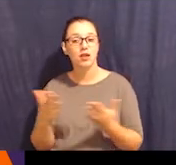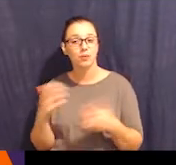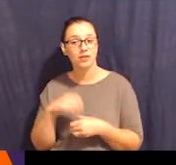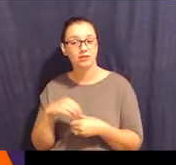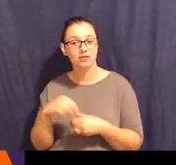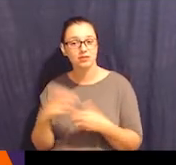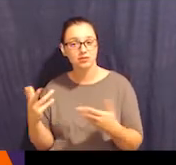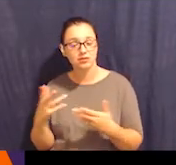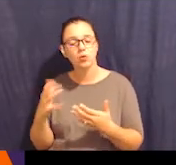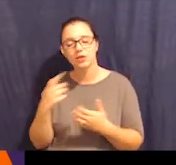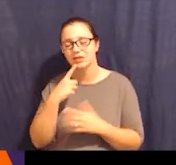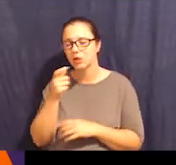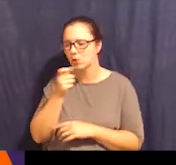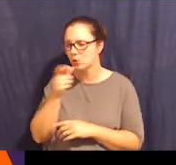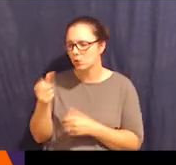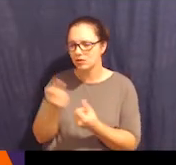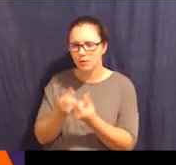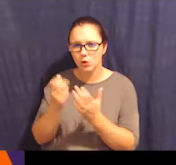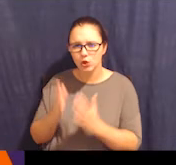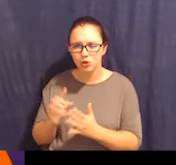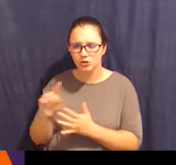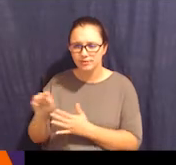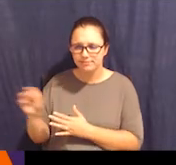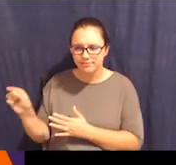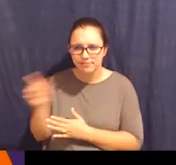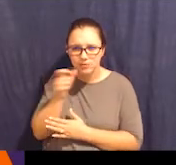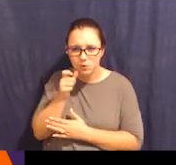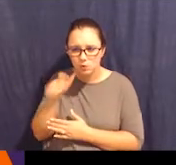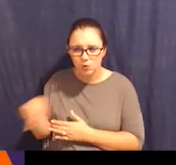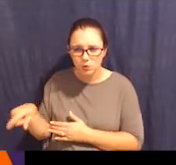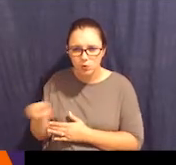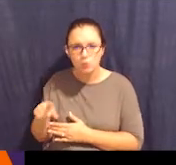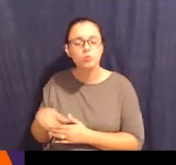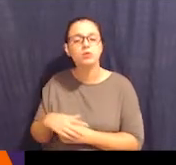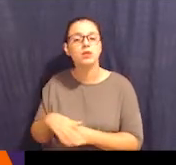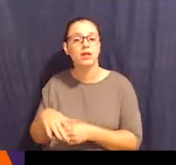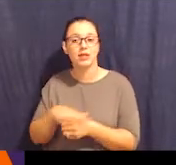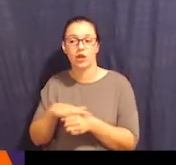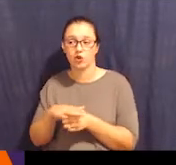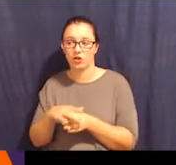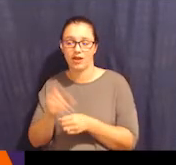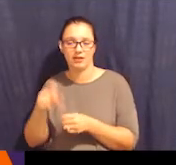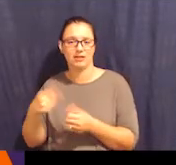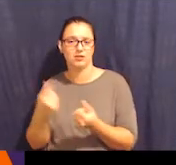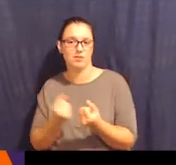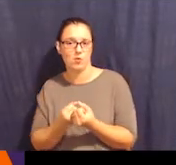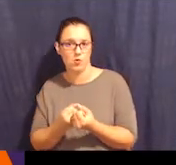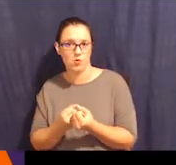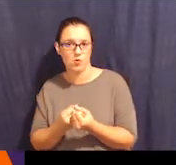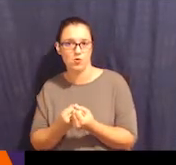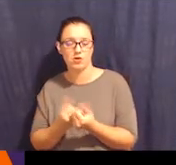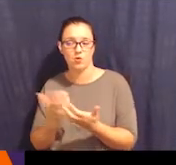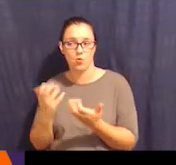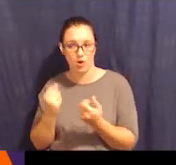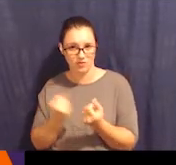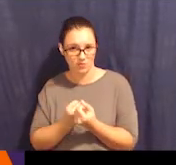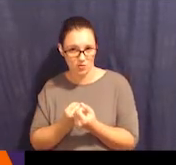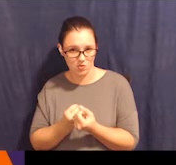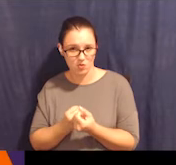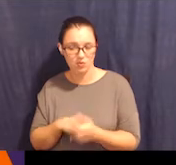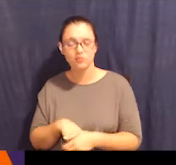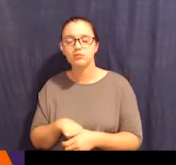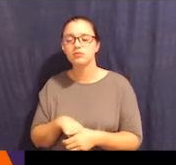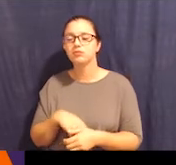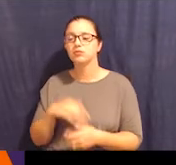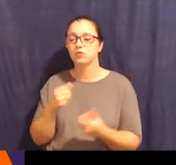say the areas where the support is needed and wanted. You want to say how the support's going to be given and whether the supporters will be